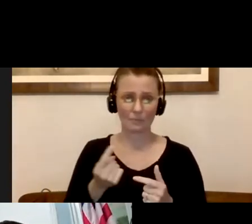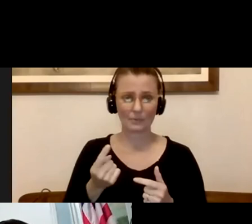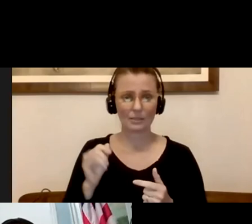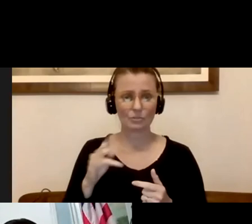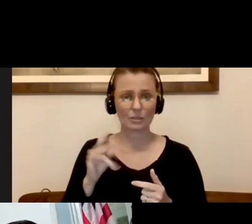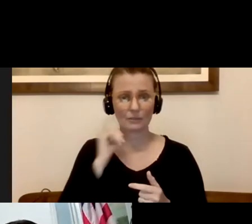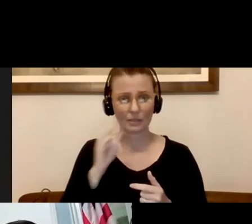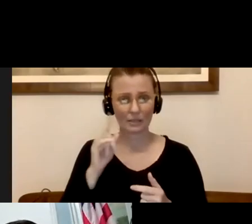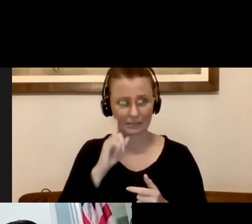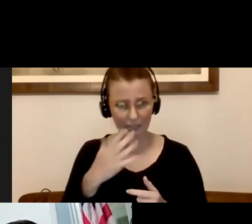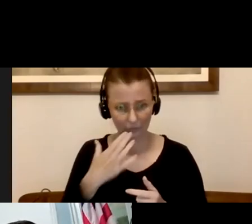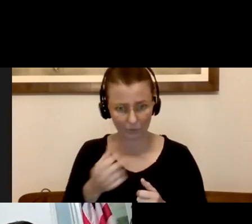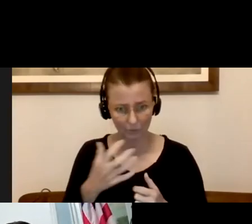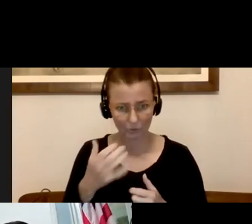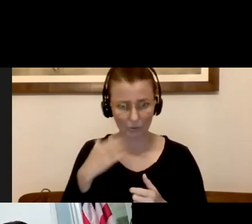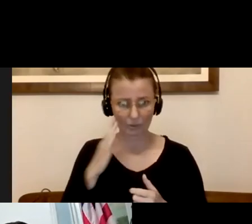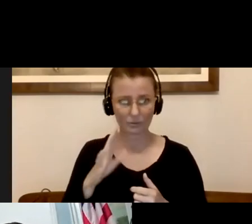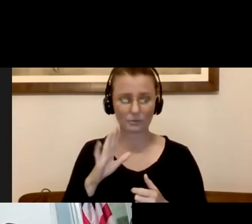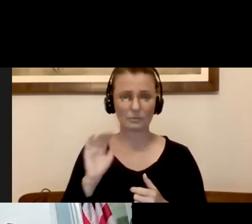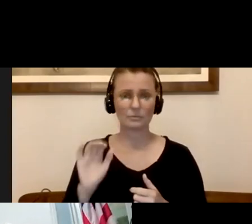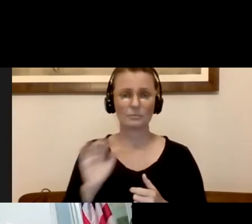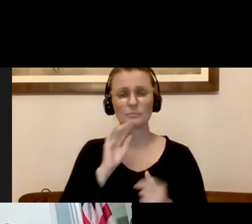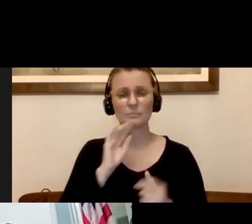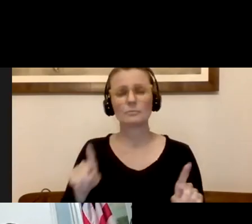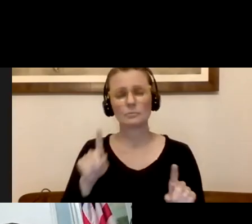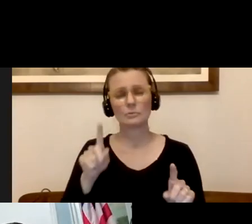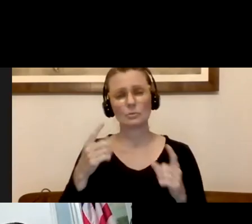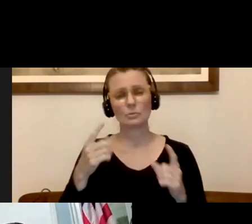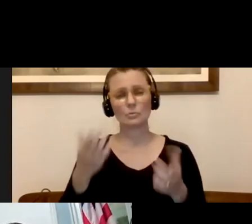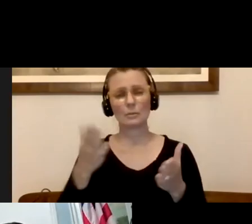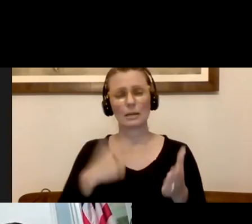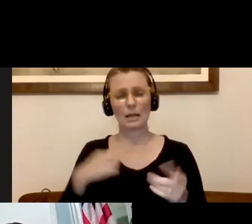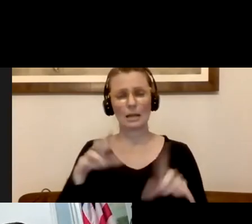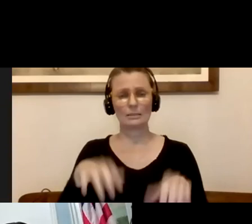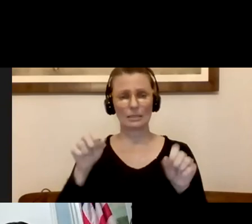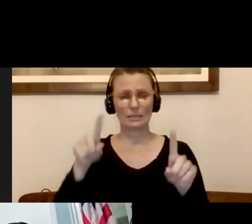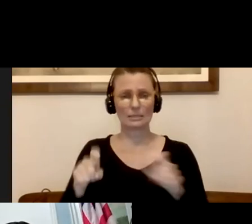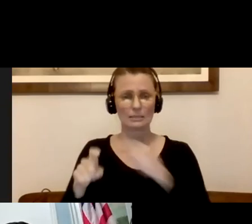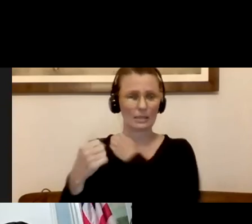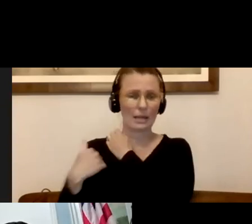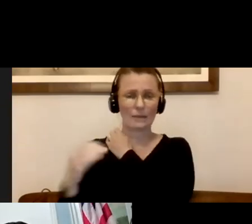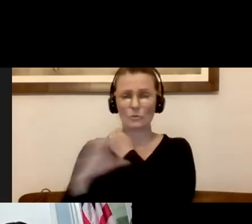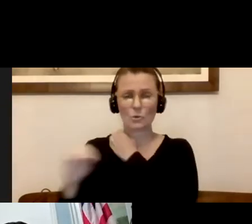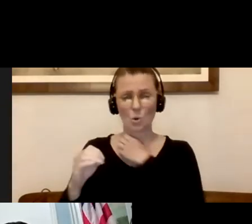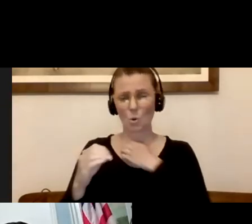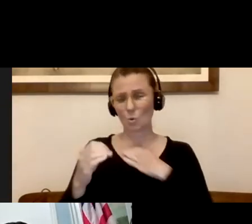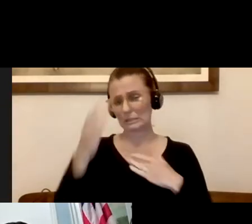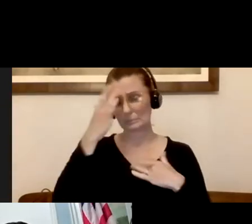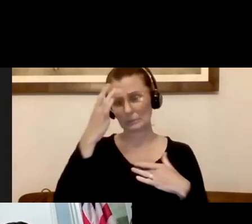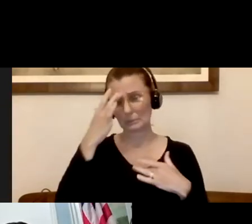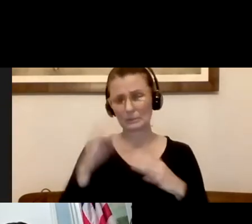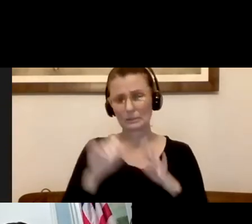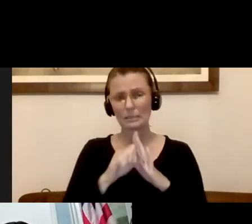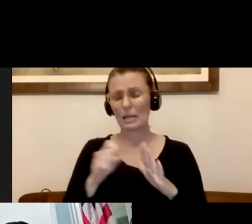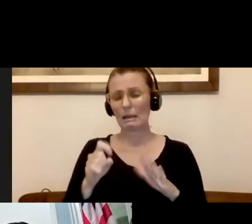we'll send a shout out to you anyhow. Do you recommend that I be tested? I have no symptoms and do not believe I've been exposed. If I am